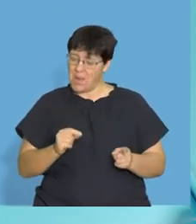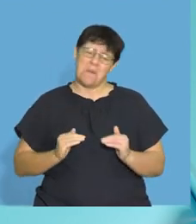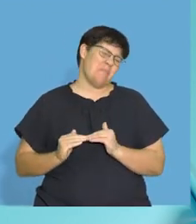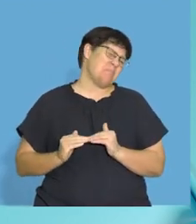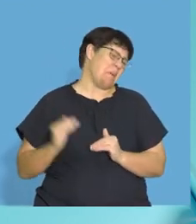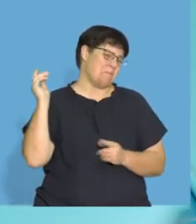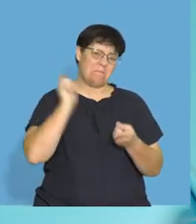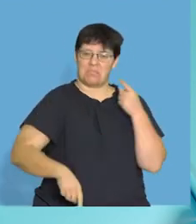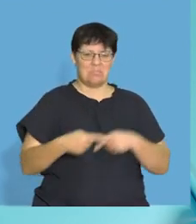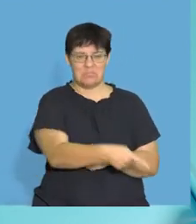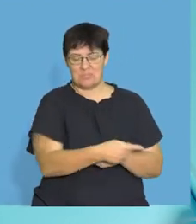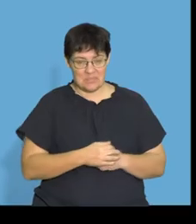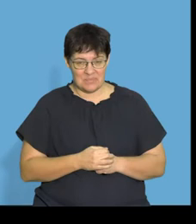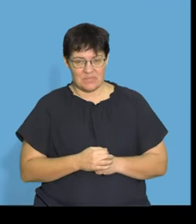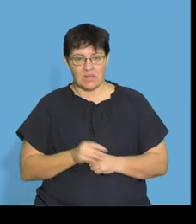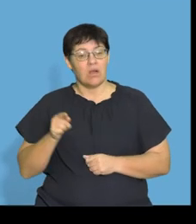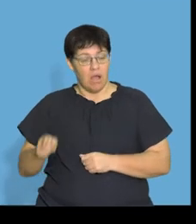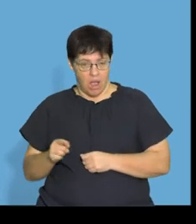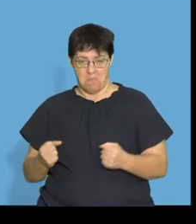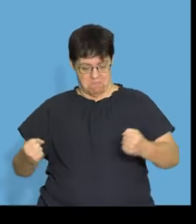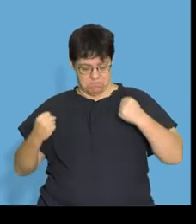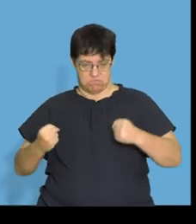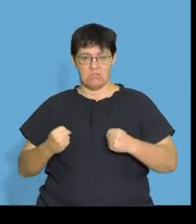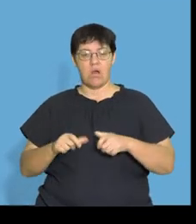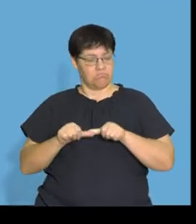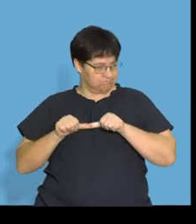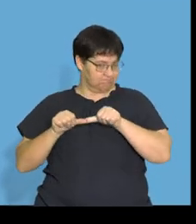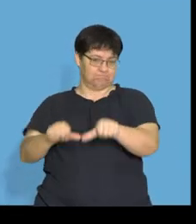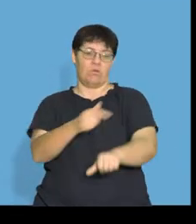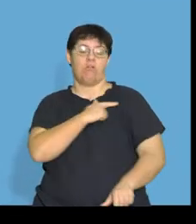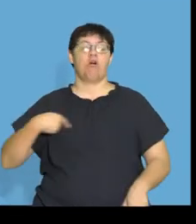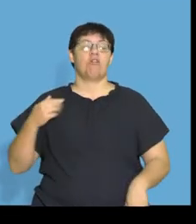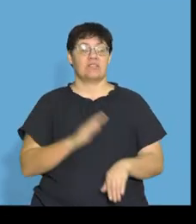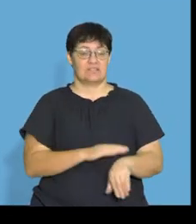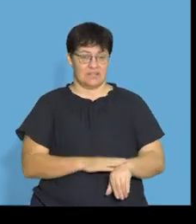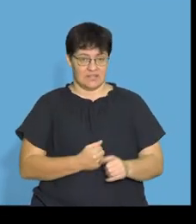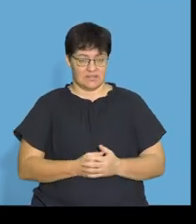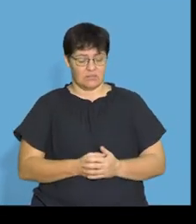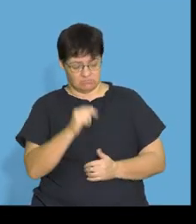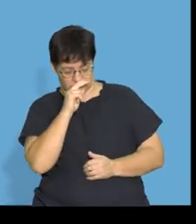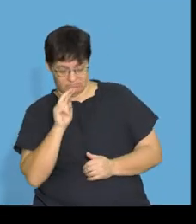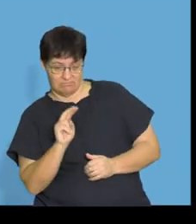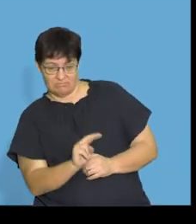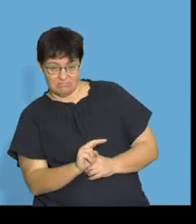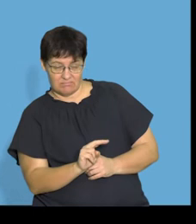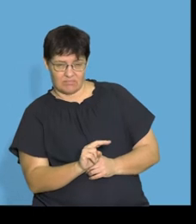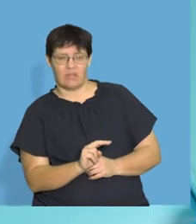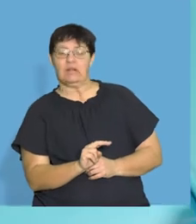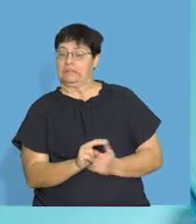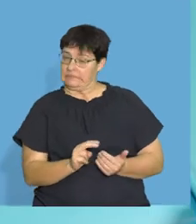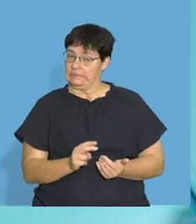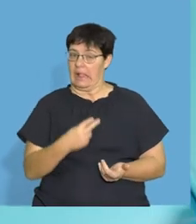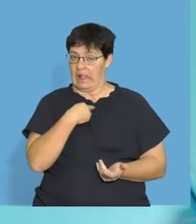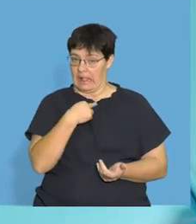more than glucose. So this could actually keep you powered for much longer. But as I said, as we're going to see just now,